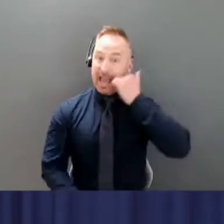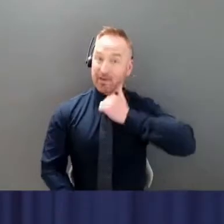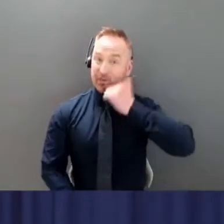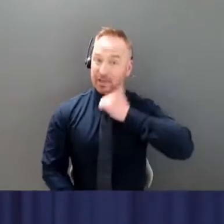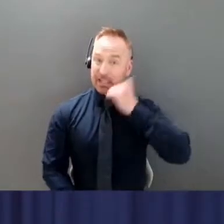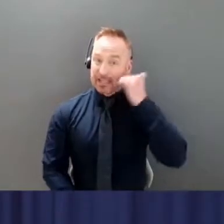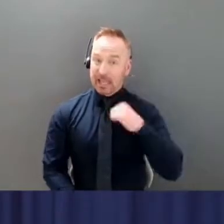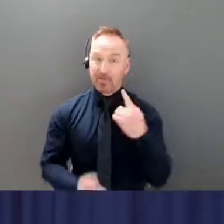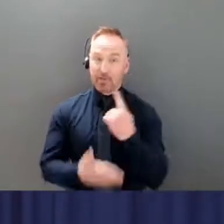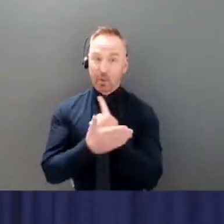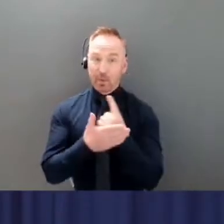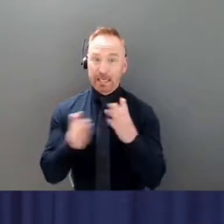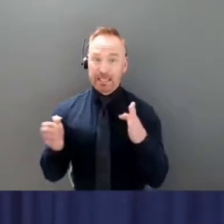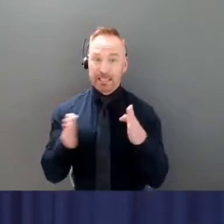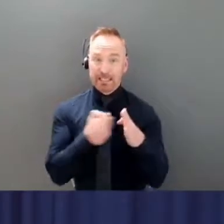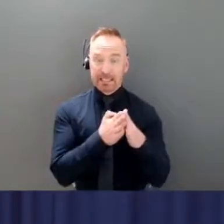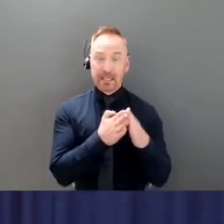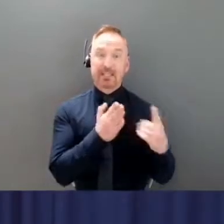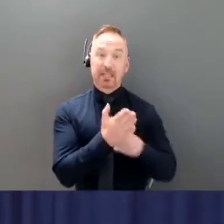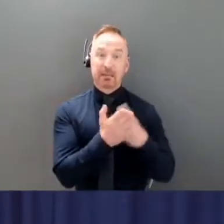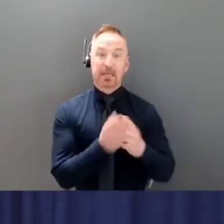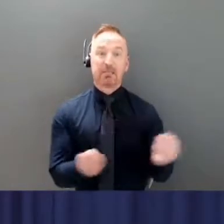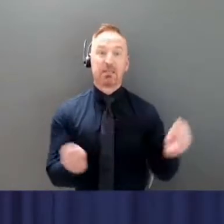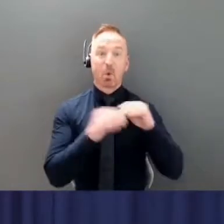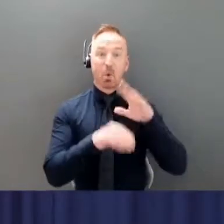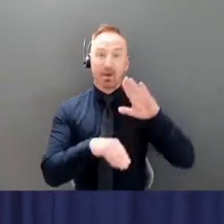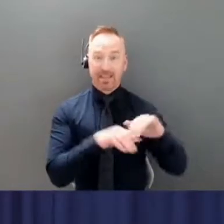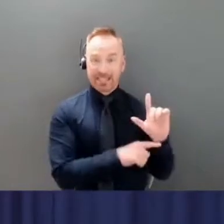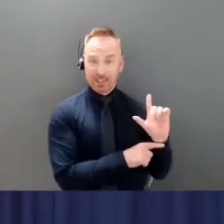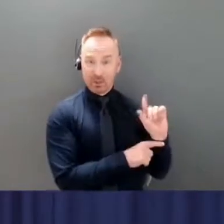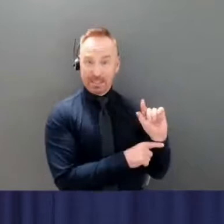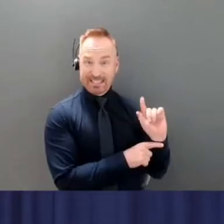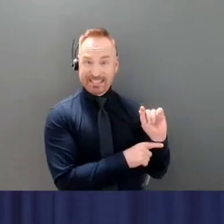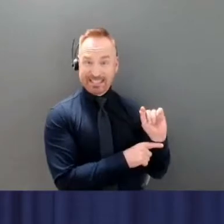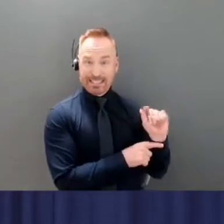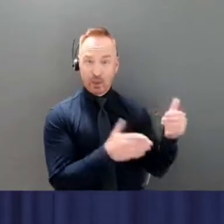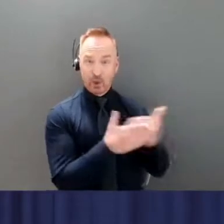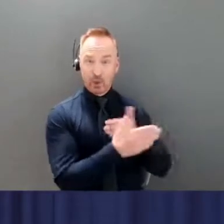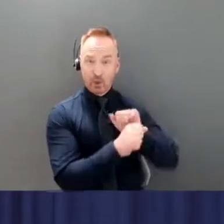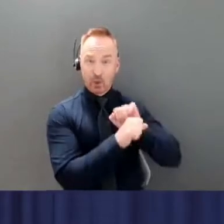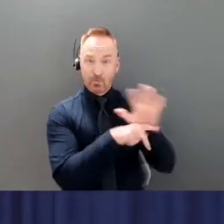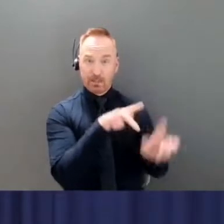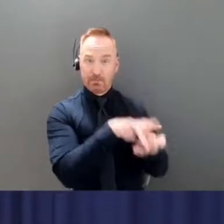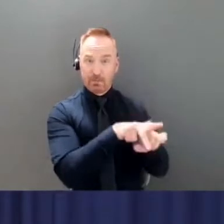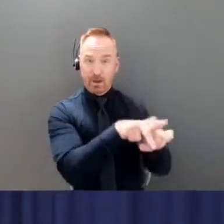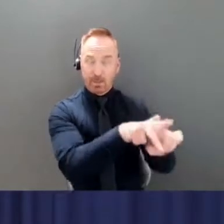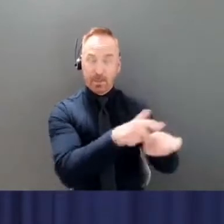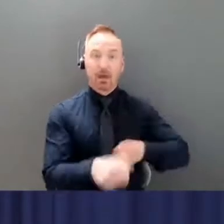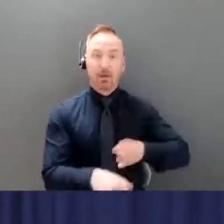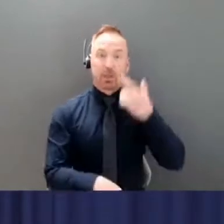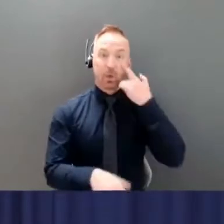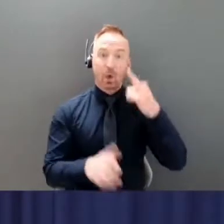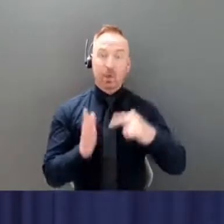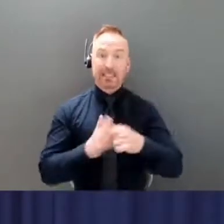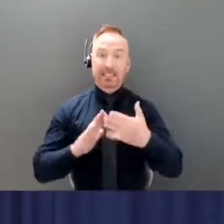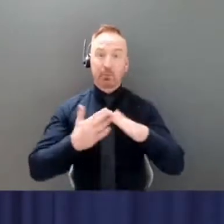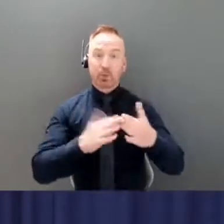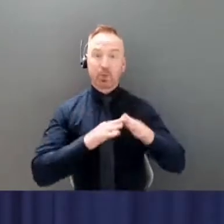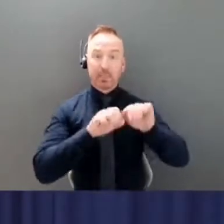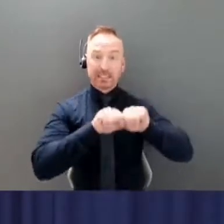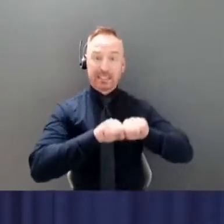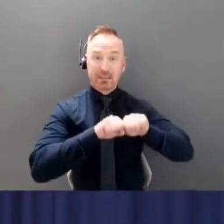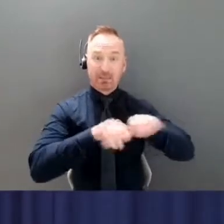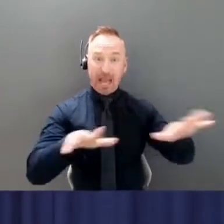and on some days more than 20 new cases. We are witnessing widespread community transmission, which